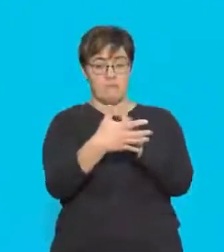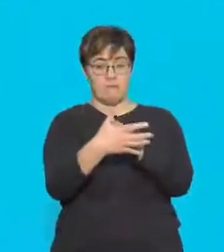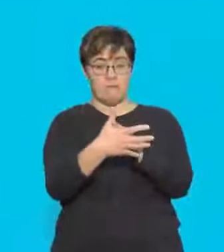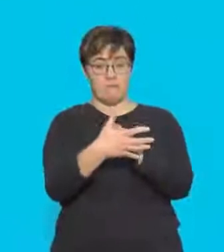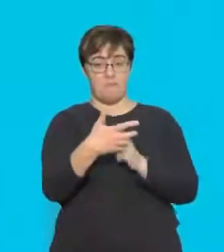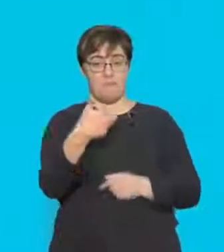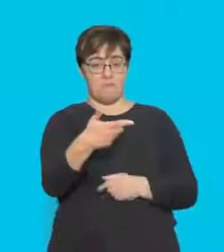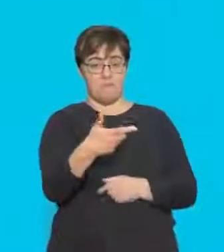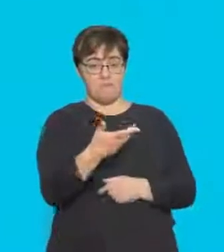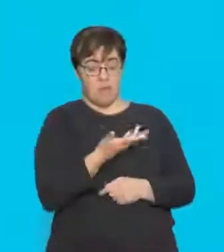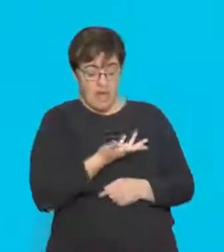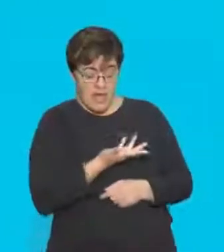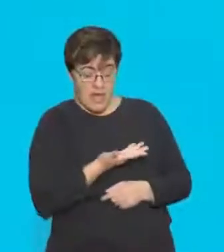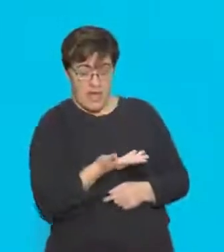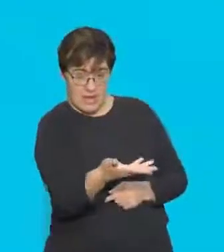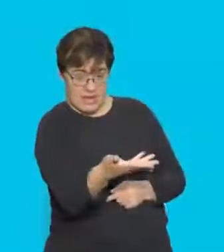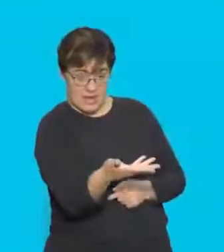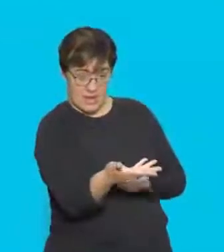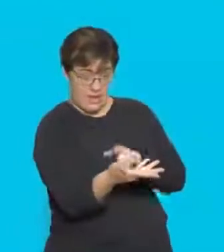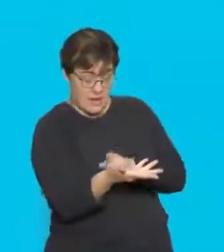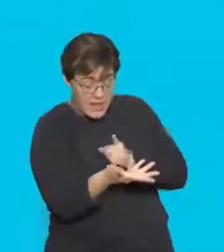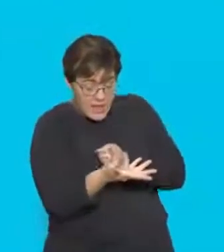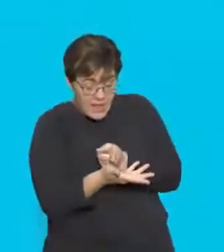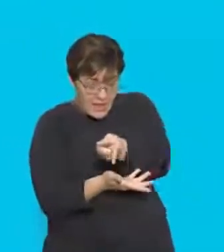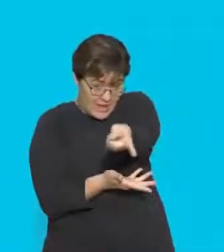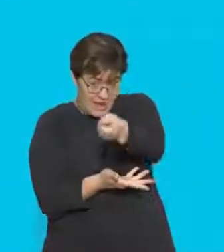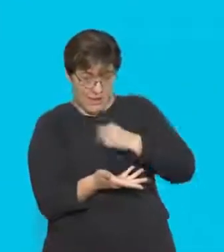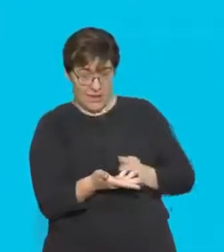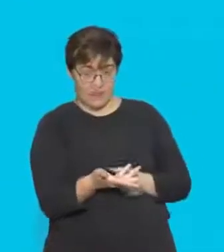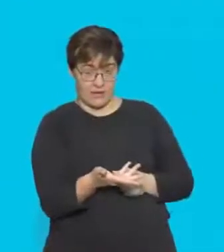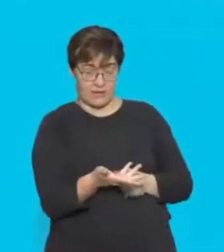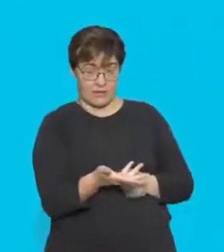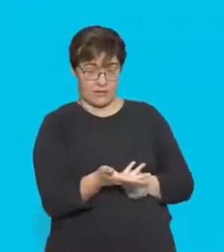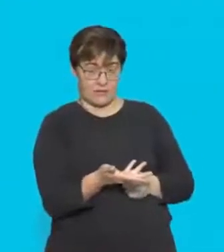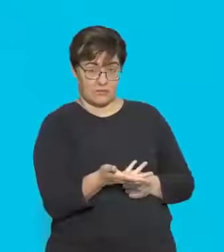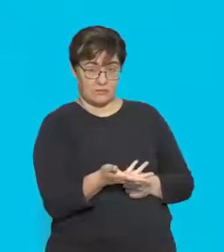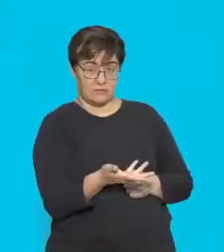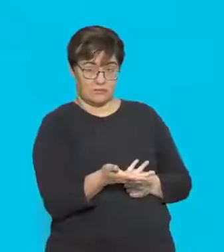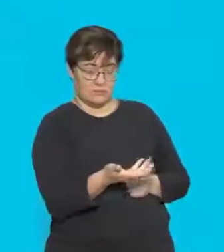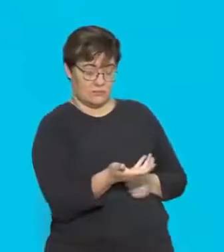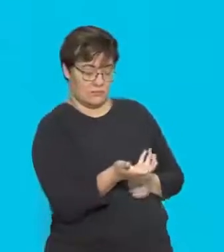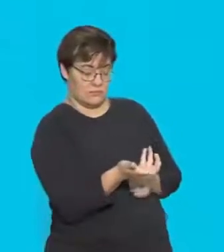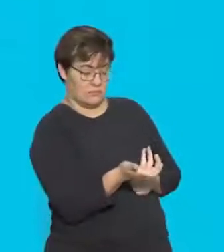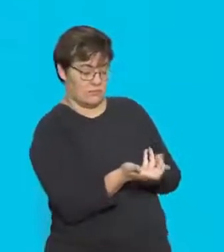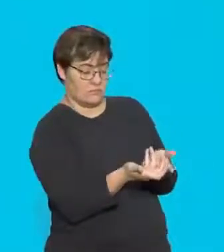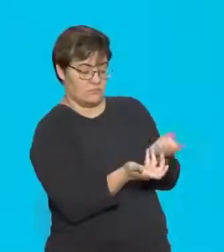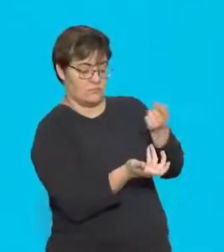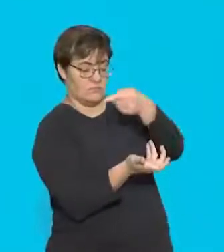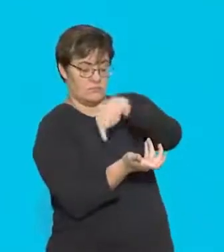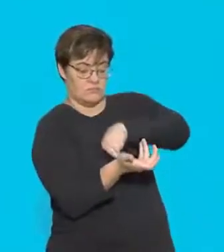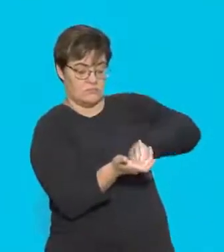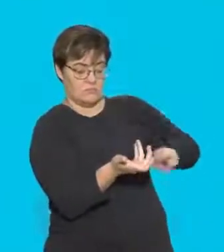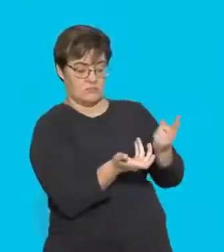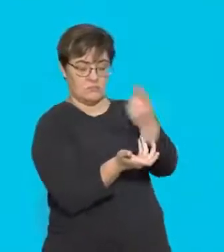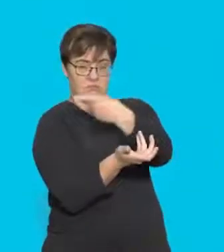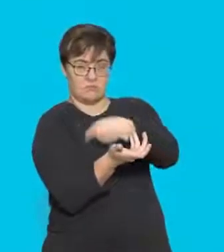to show the direction. And I'm saying the thumb is going into the plane. In which direction is